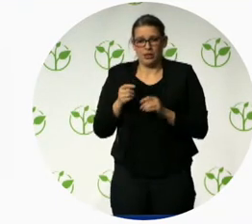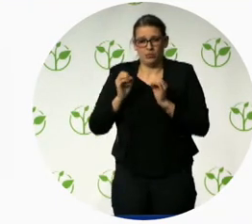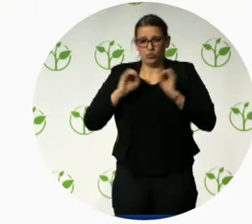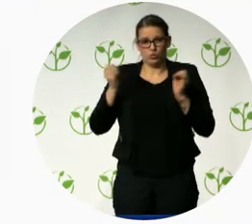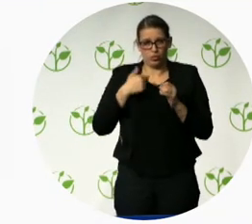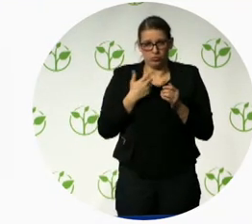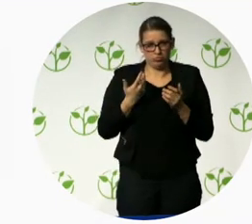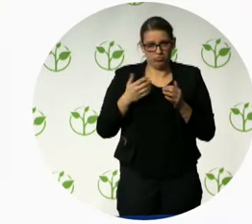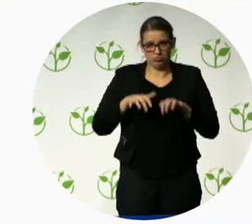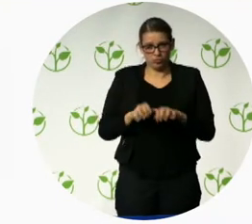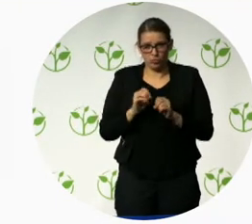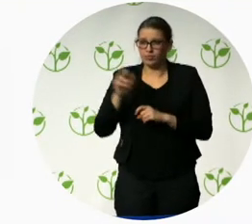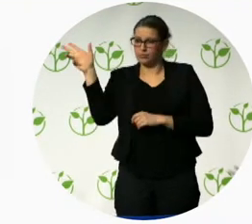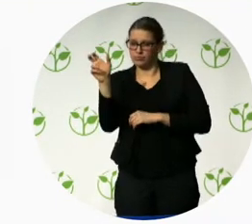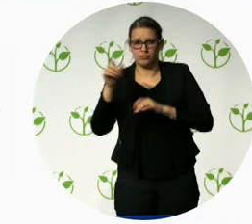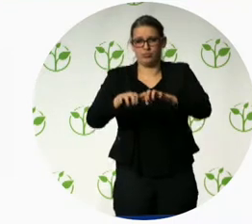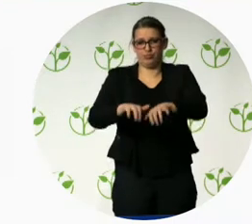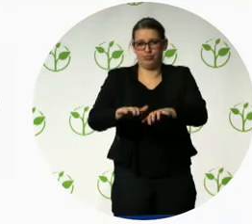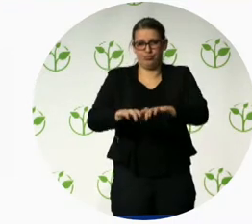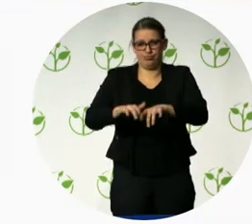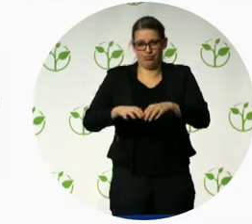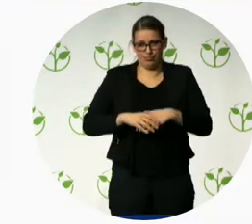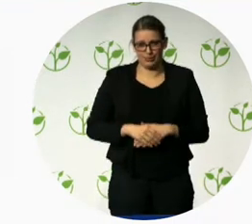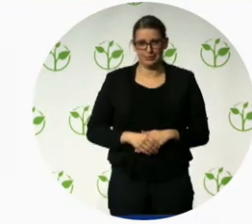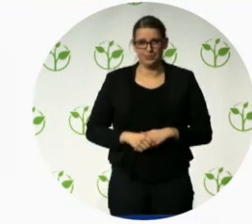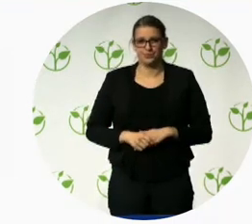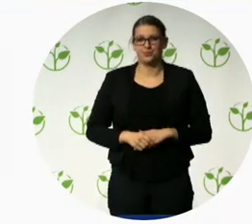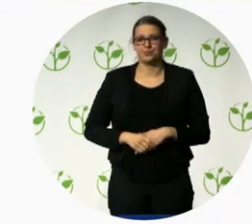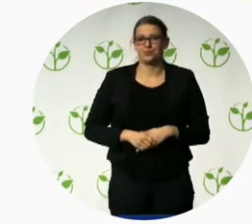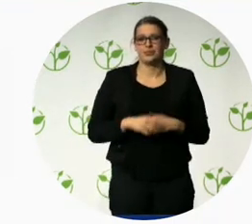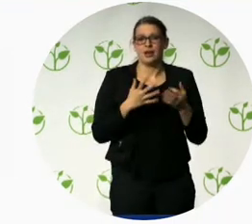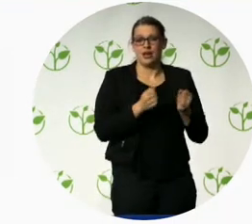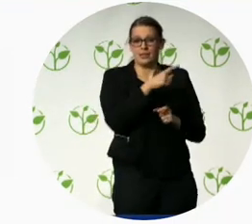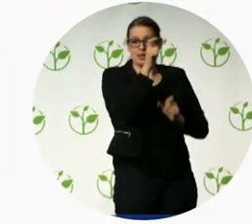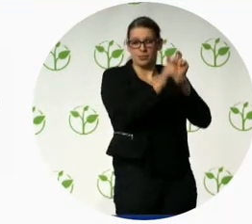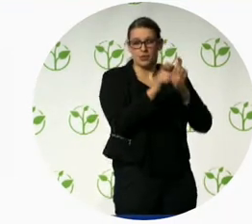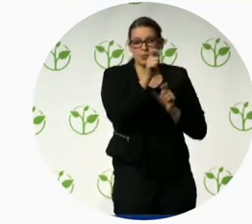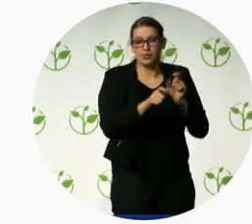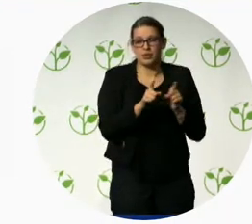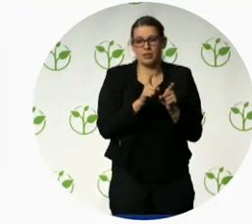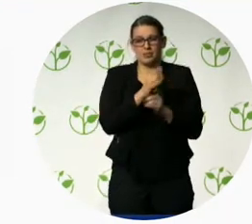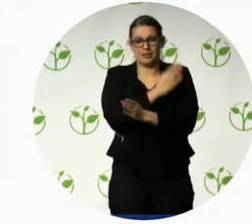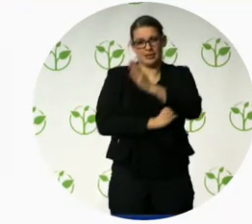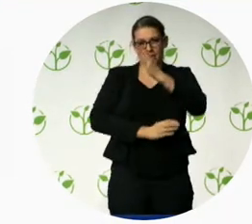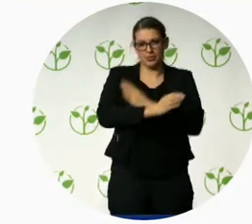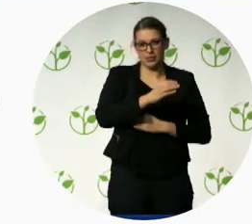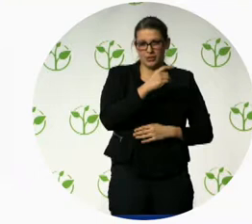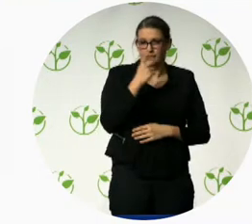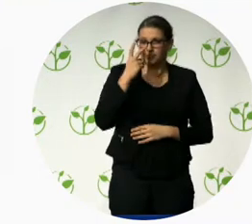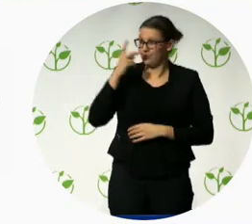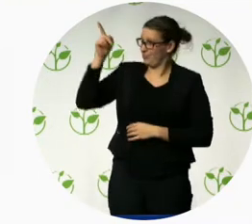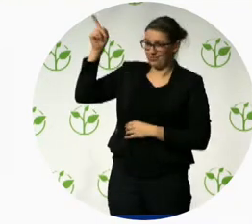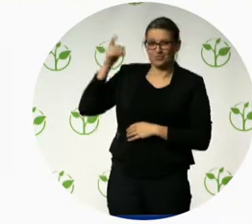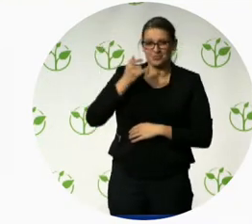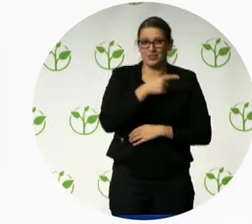Checking accessibility. People with disabilities should not be made responsible for making their own material accessible. This is